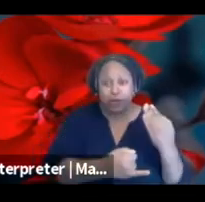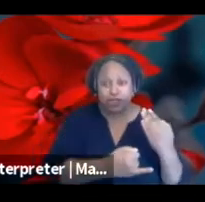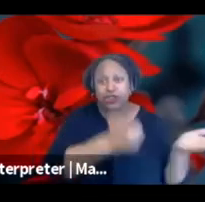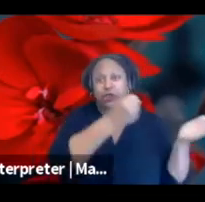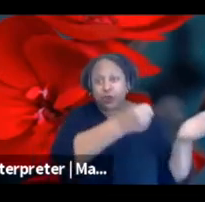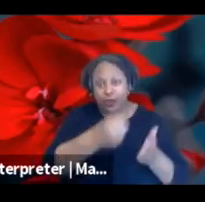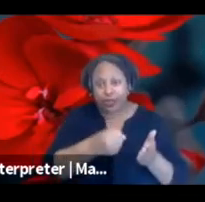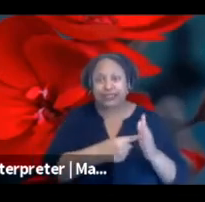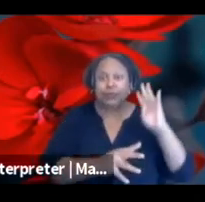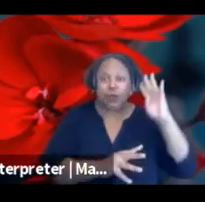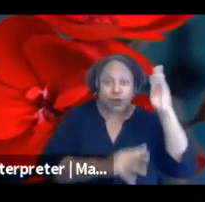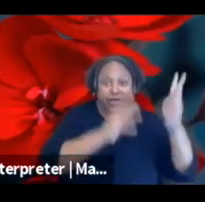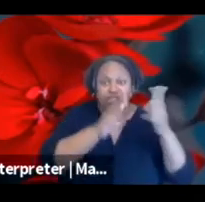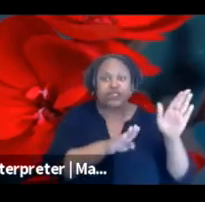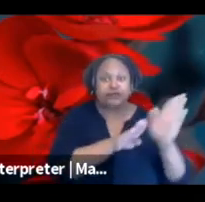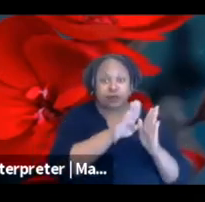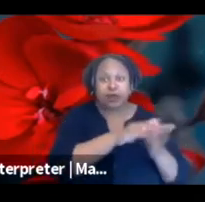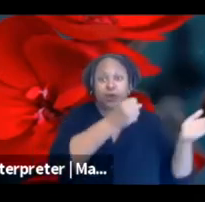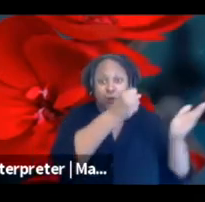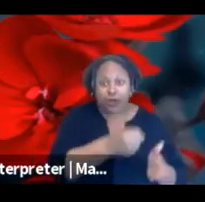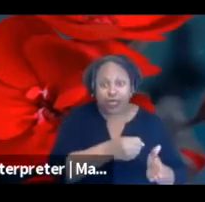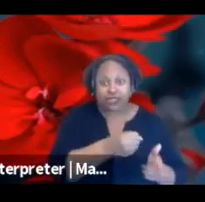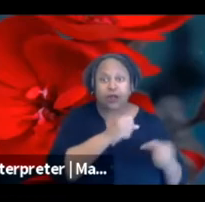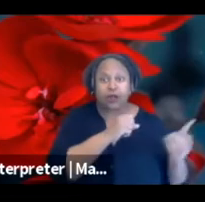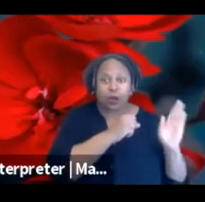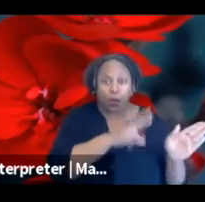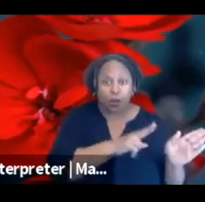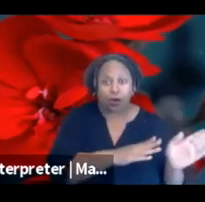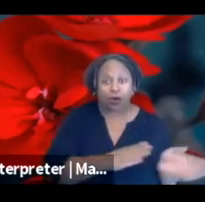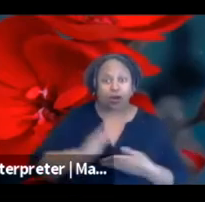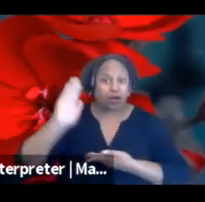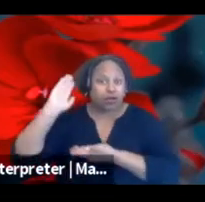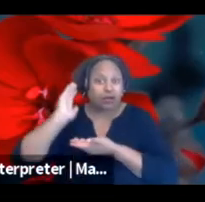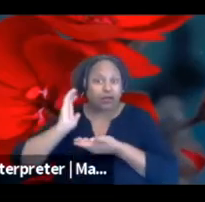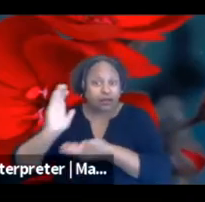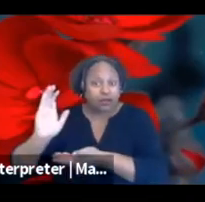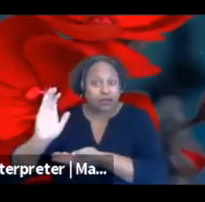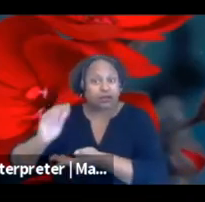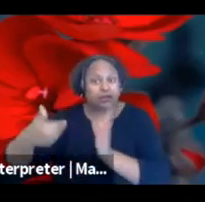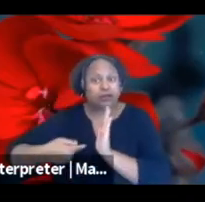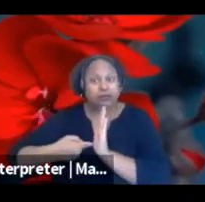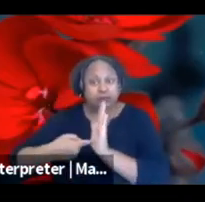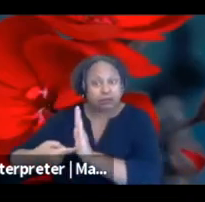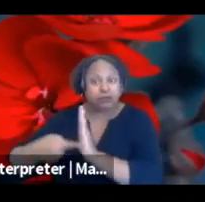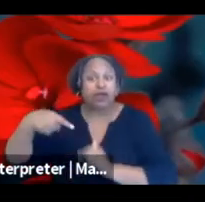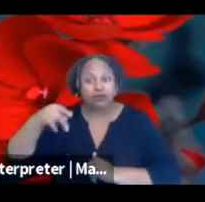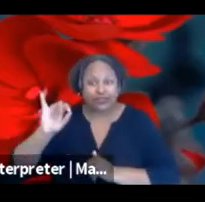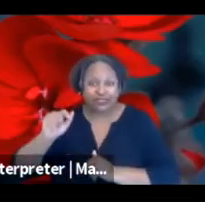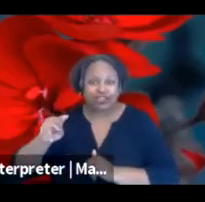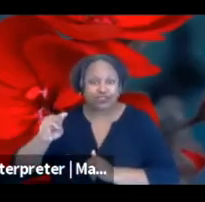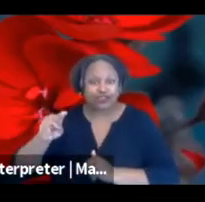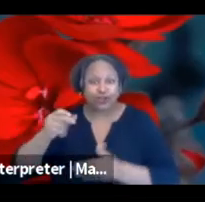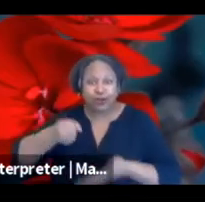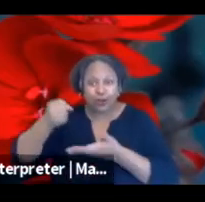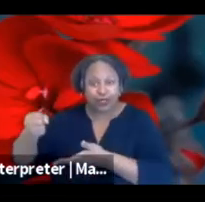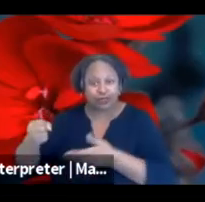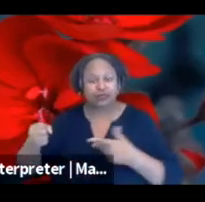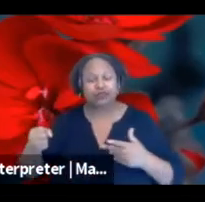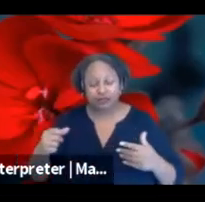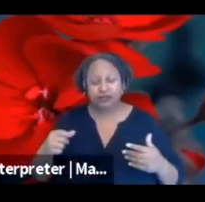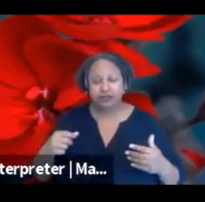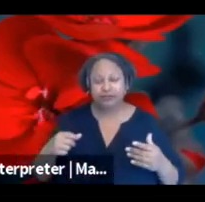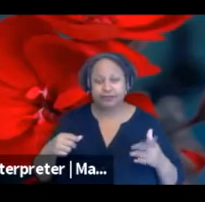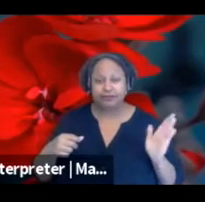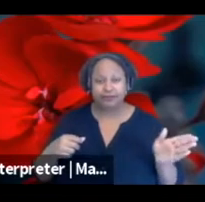the creation and development, or the presentation. So they're both open to individual artists. The only stream that's not open